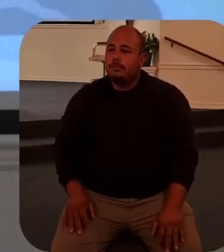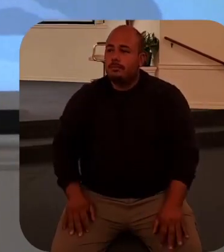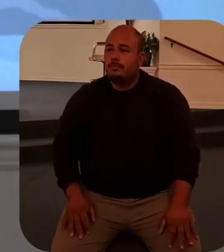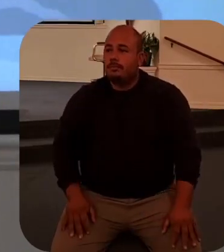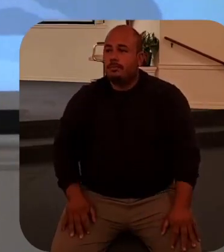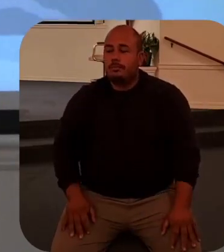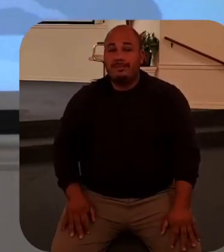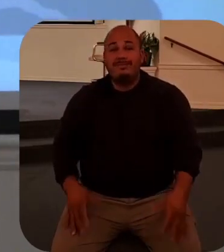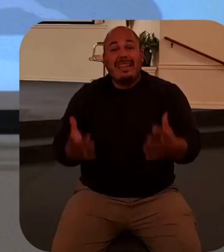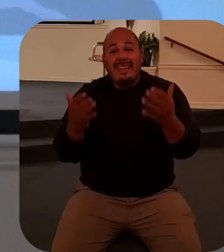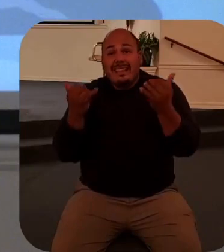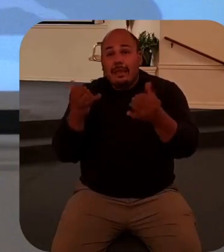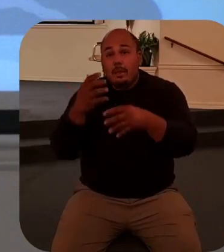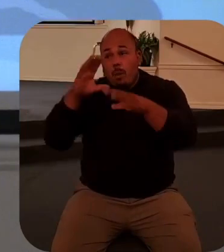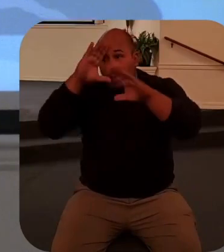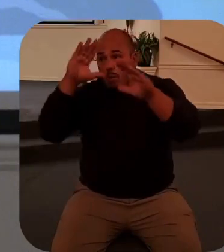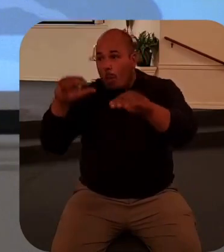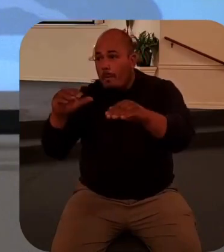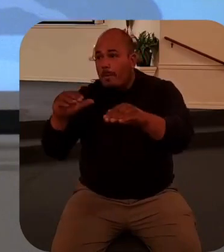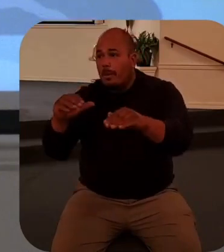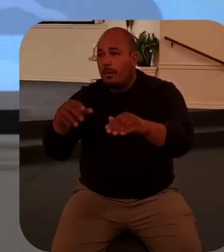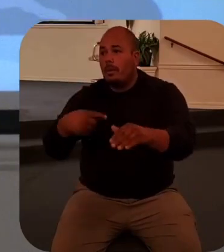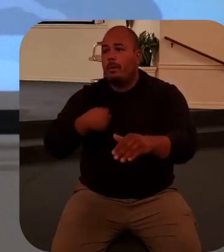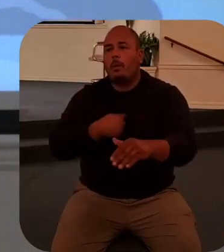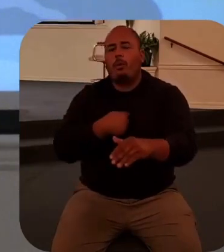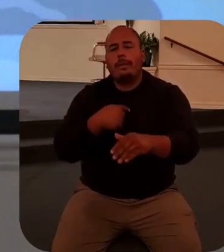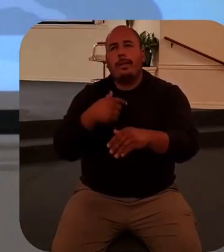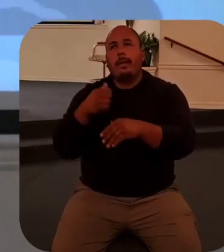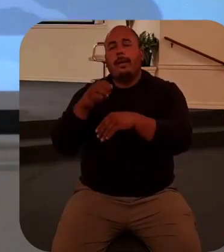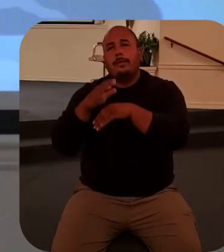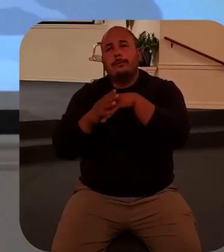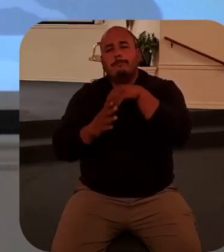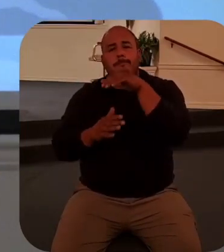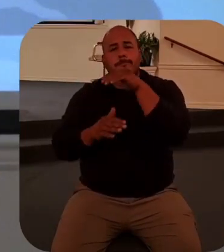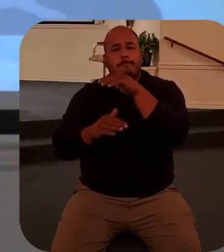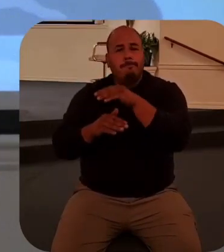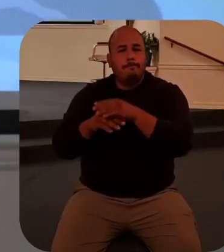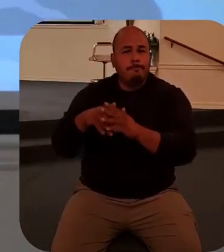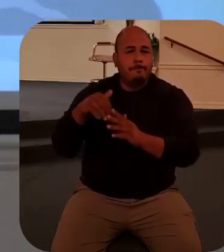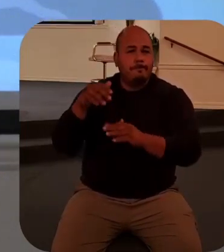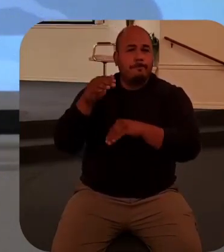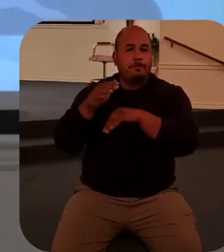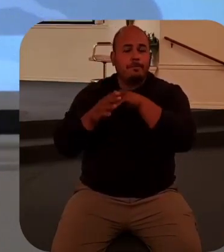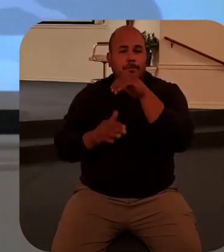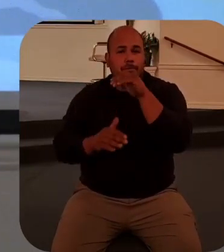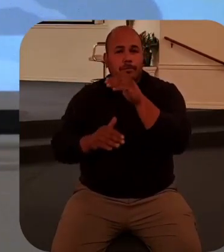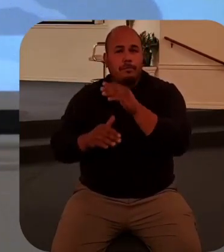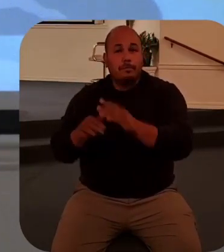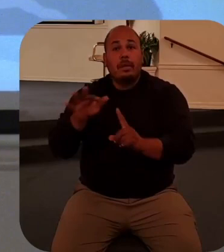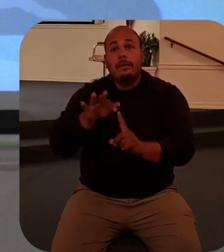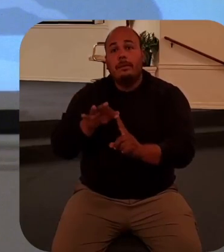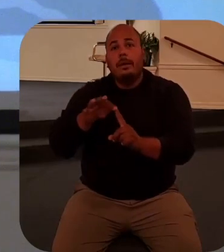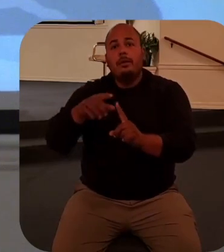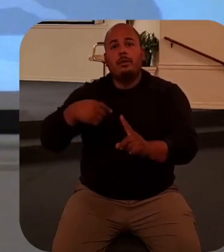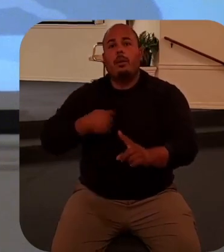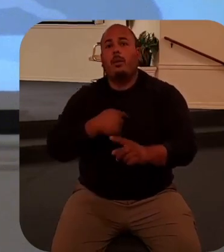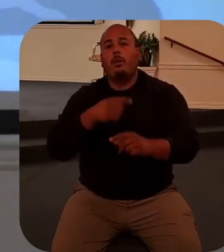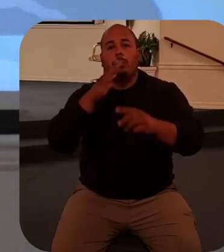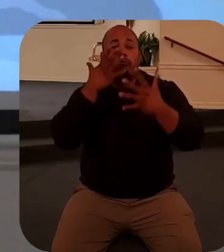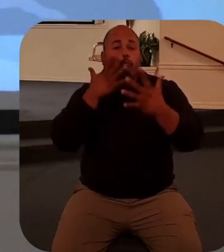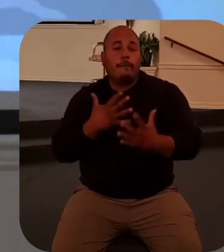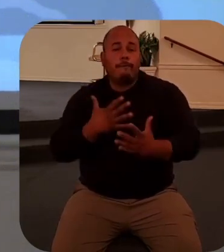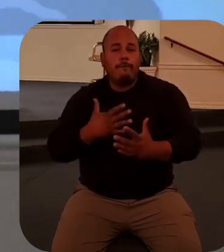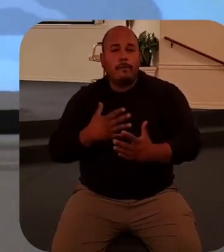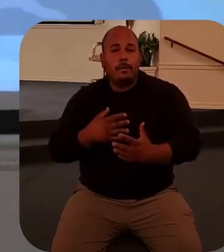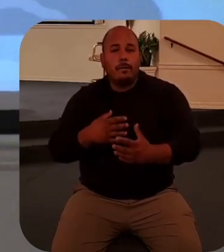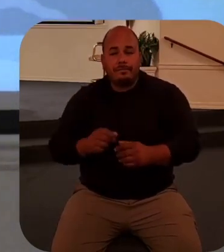in this hope we take comfort even when we grieve in this hope we